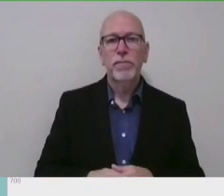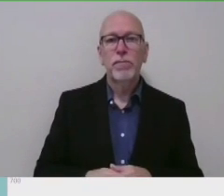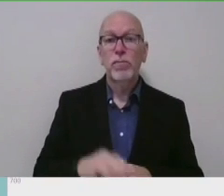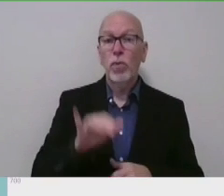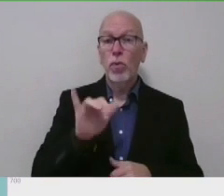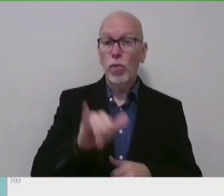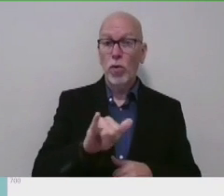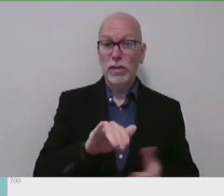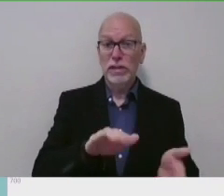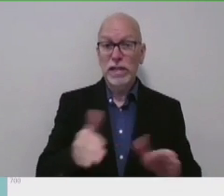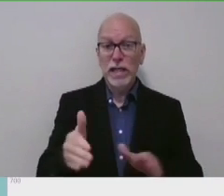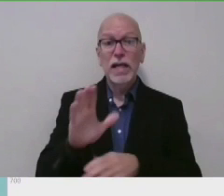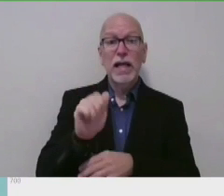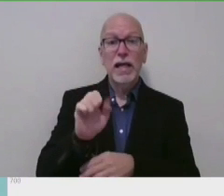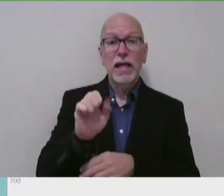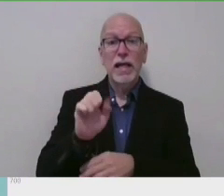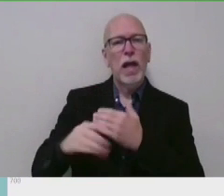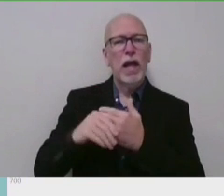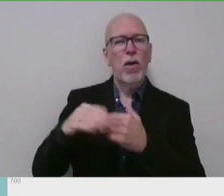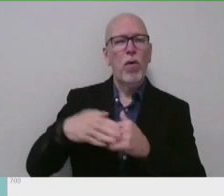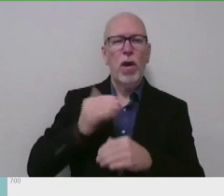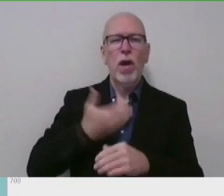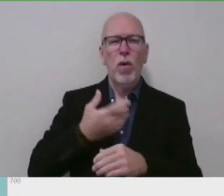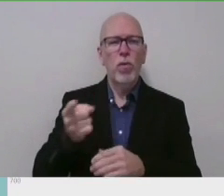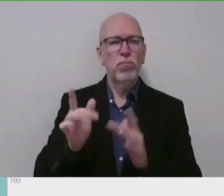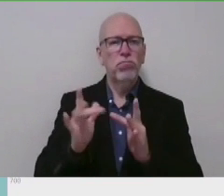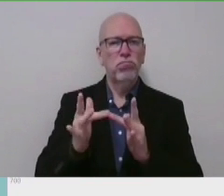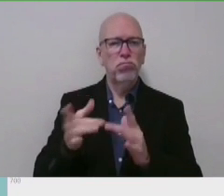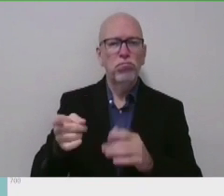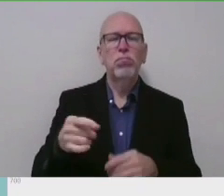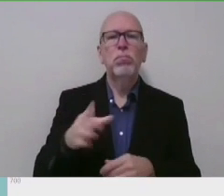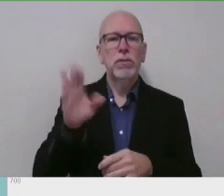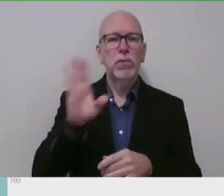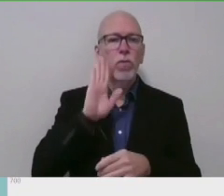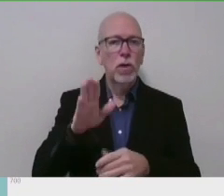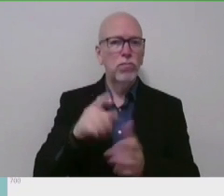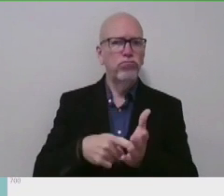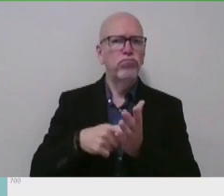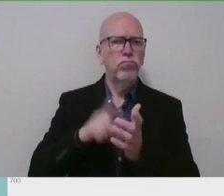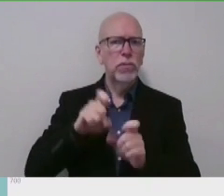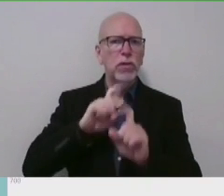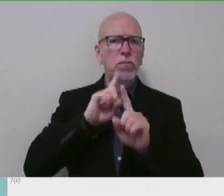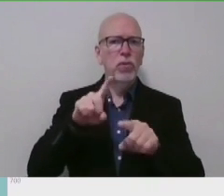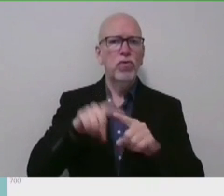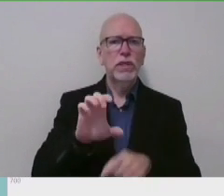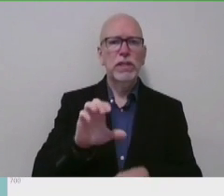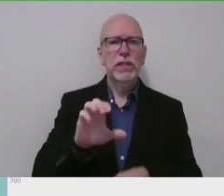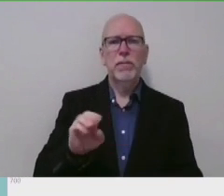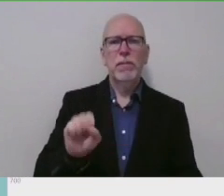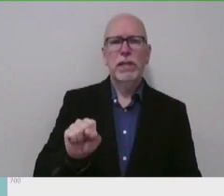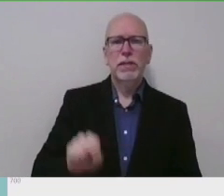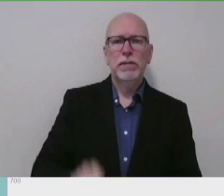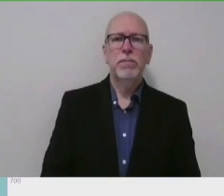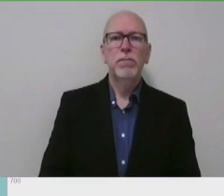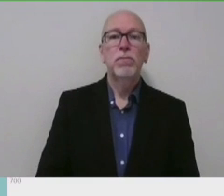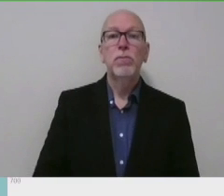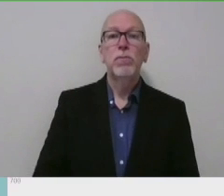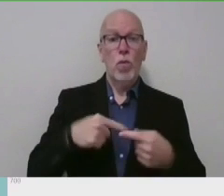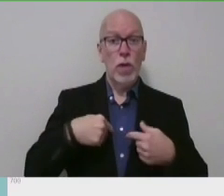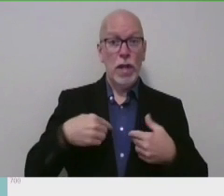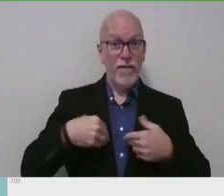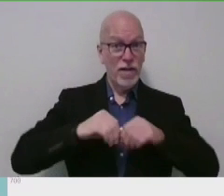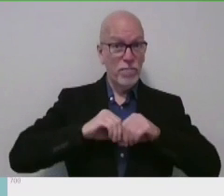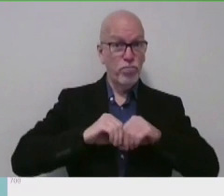be added to our long-term care dashboard and are required to be reported to CMS. When we have an outbreak like this,